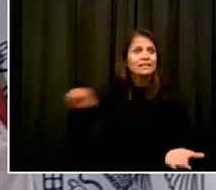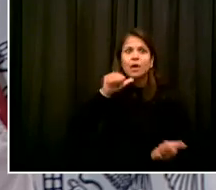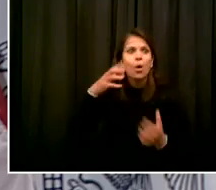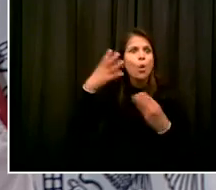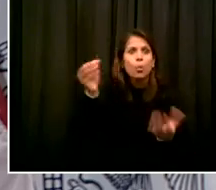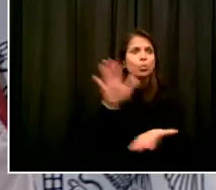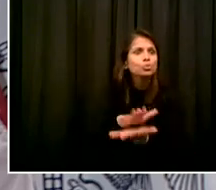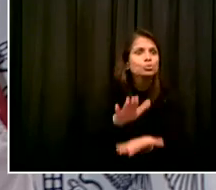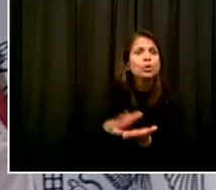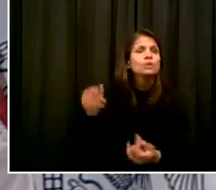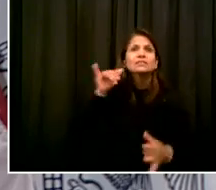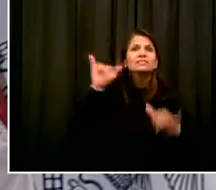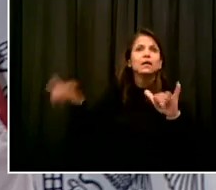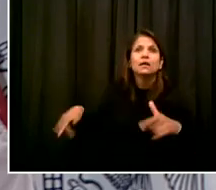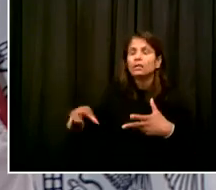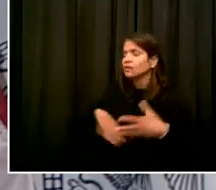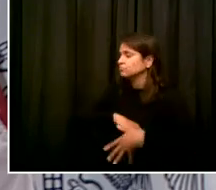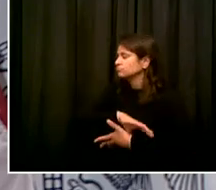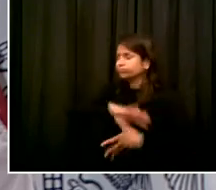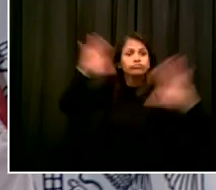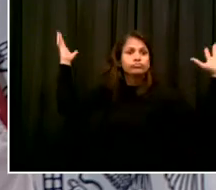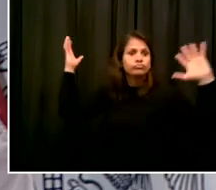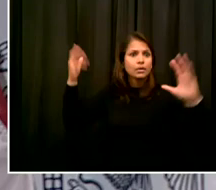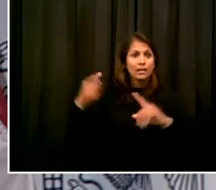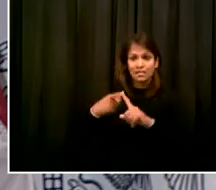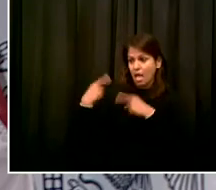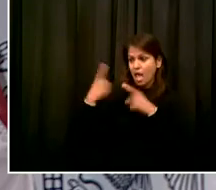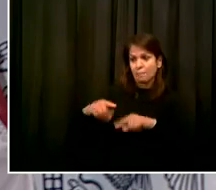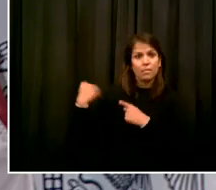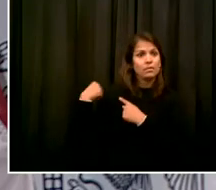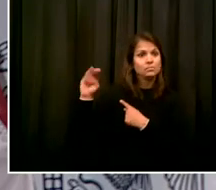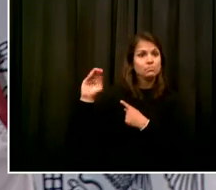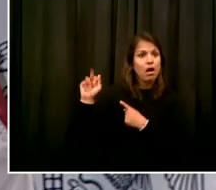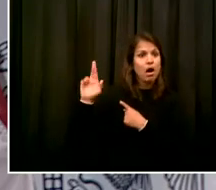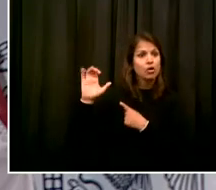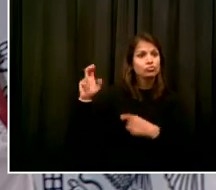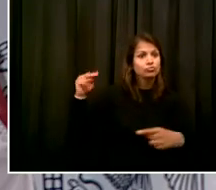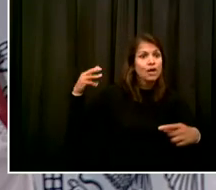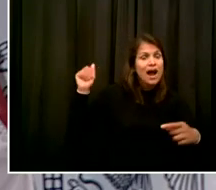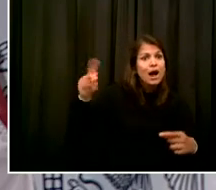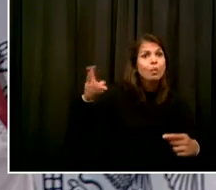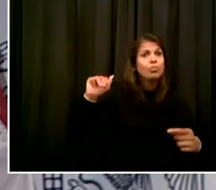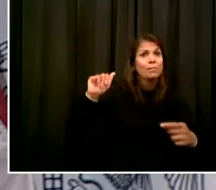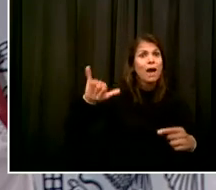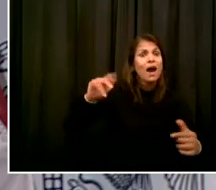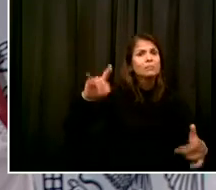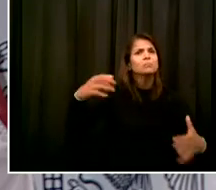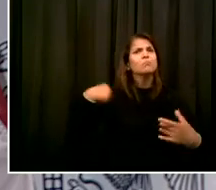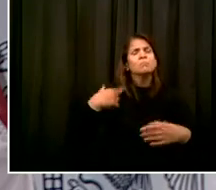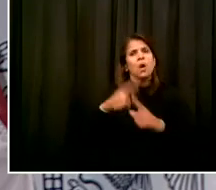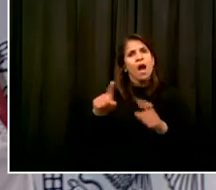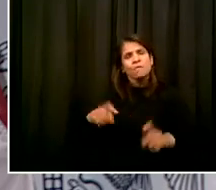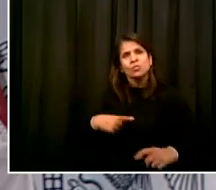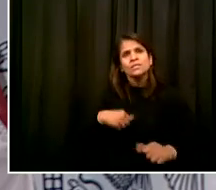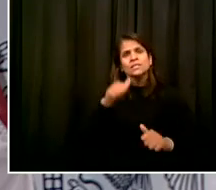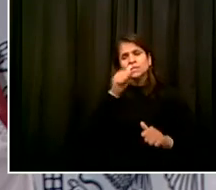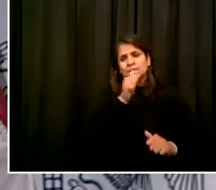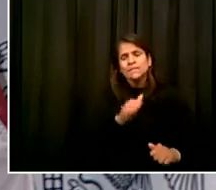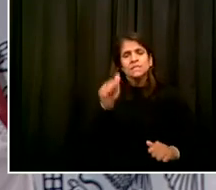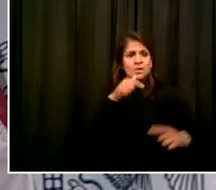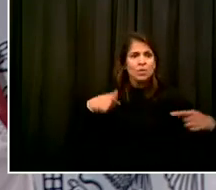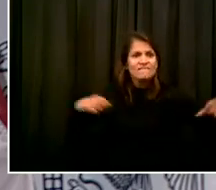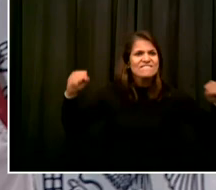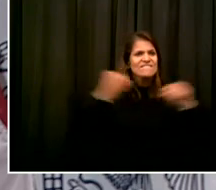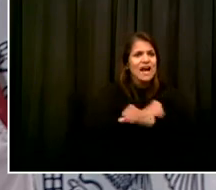that says very clearly, the number one thing to do is fight back the disease and bring back more normalcy. Get the disease low so you can open